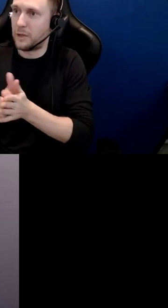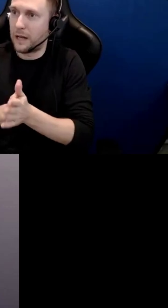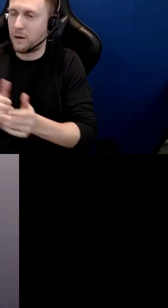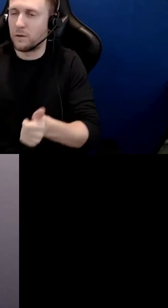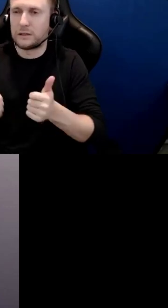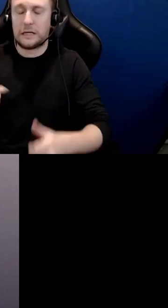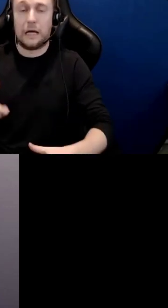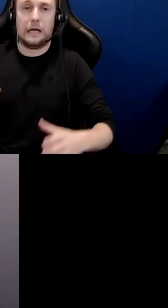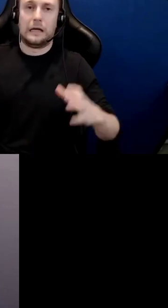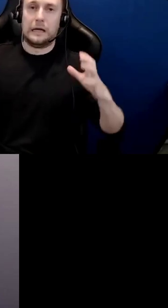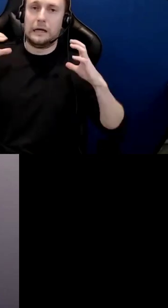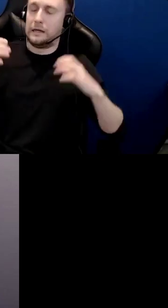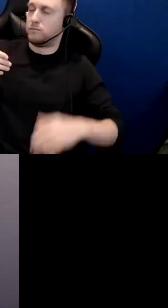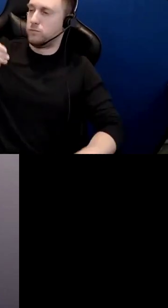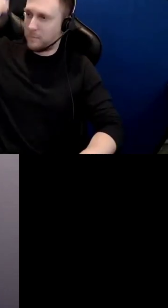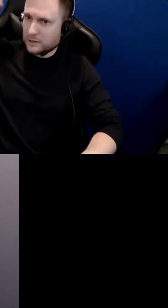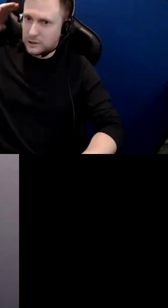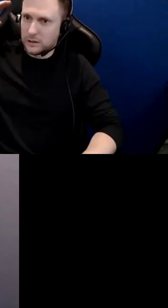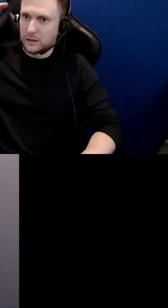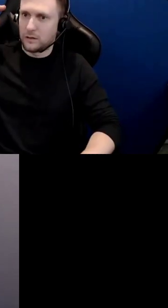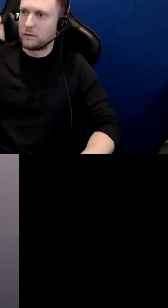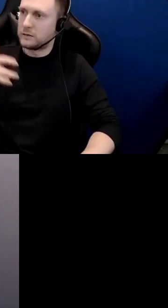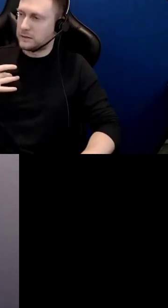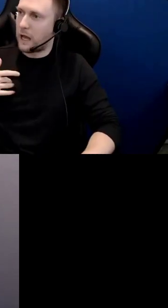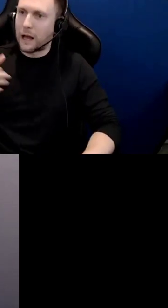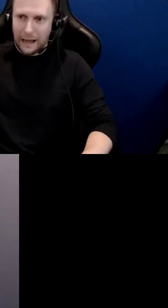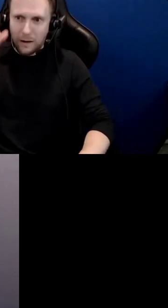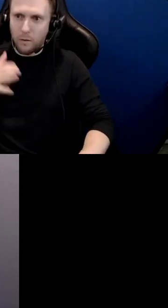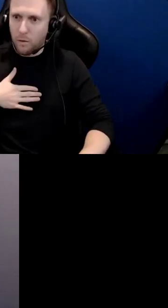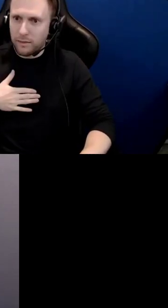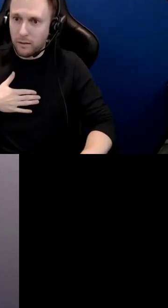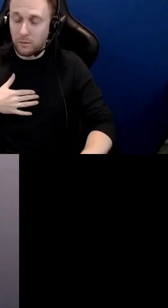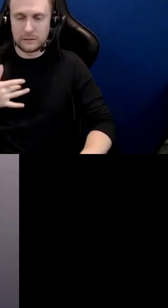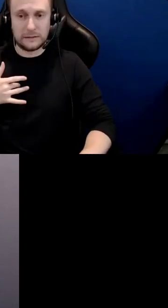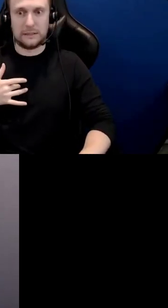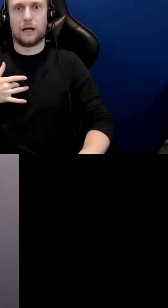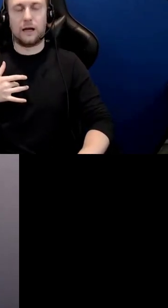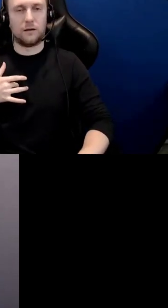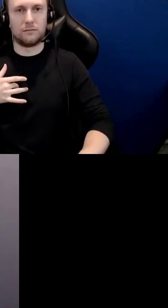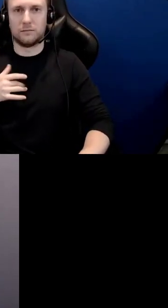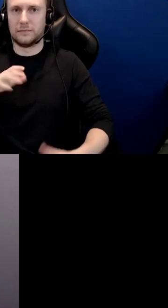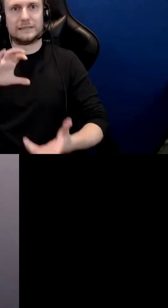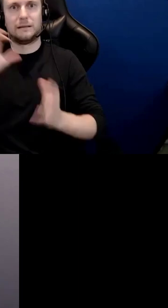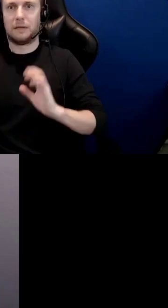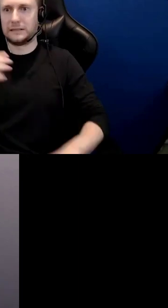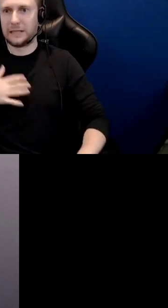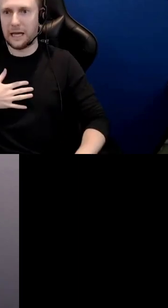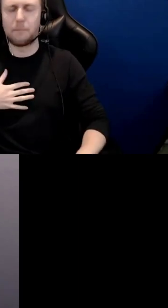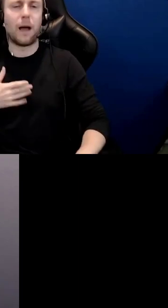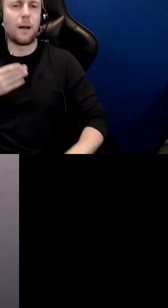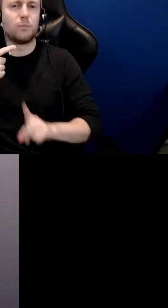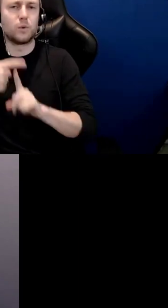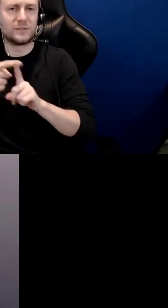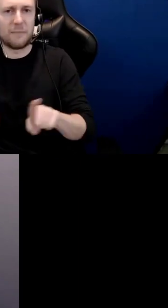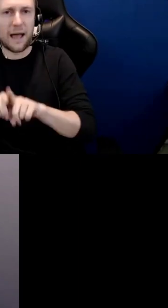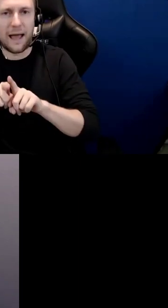stuck or unstuck curious ashamed